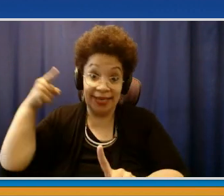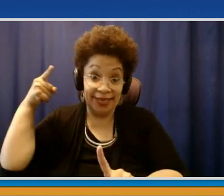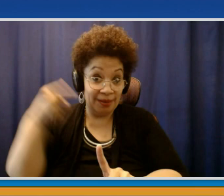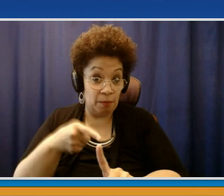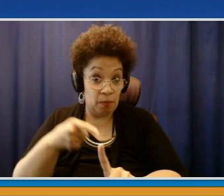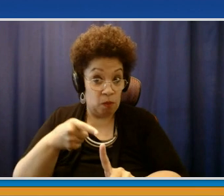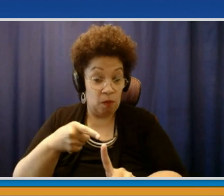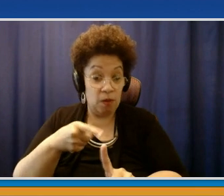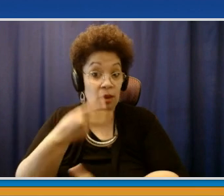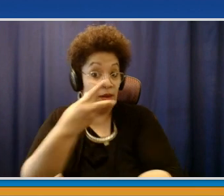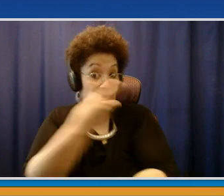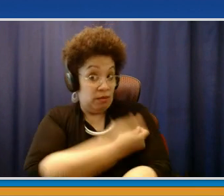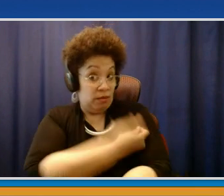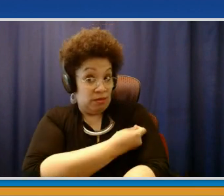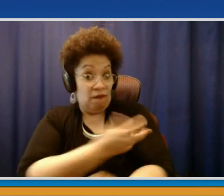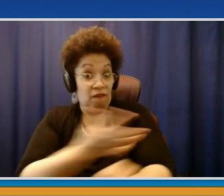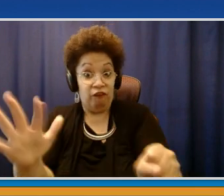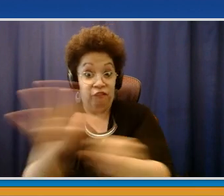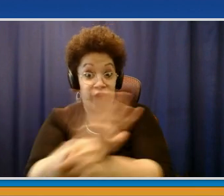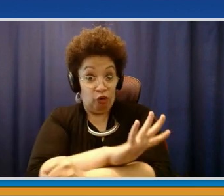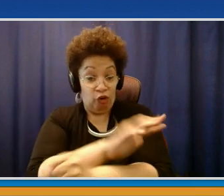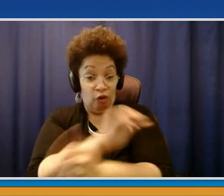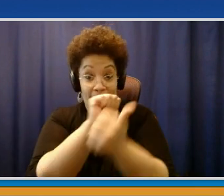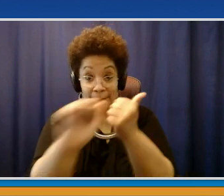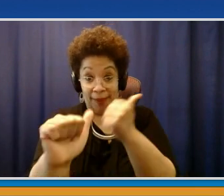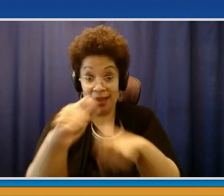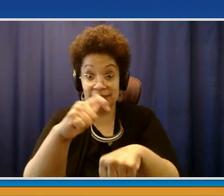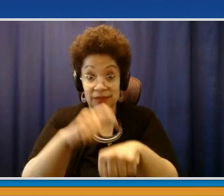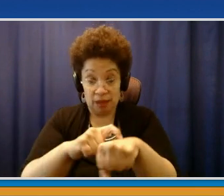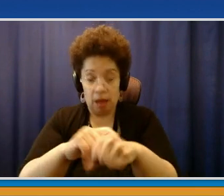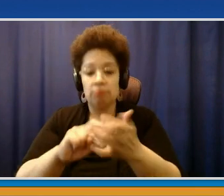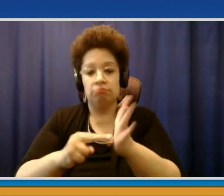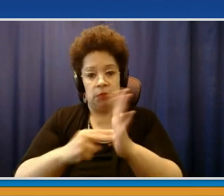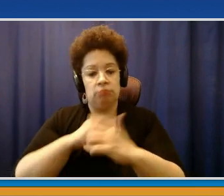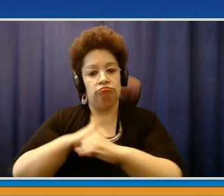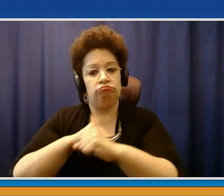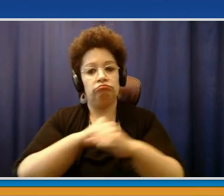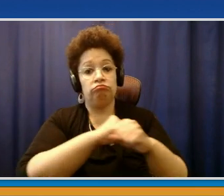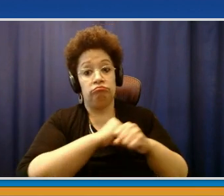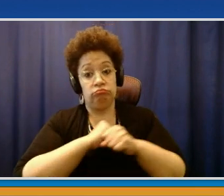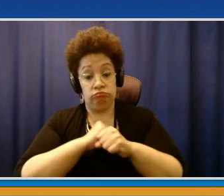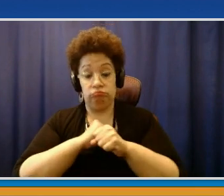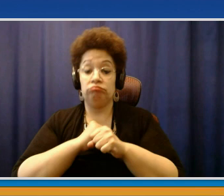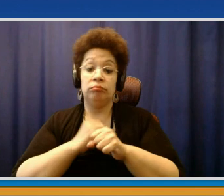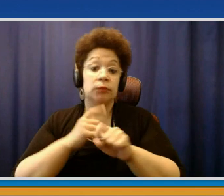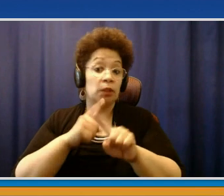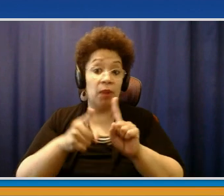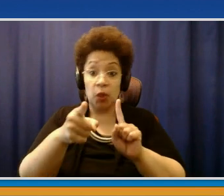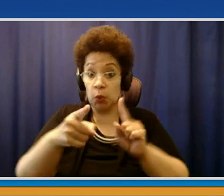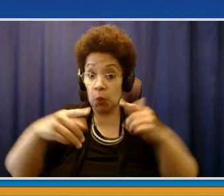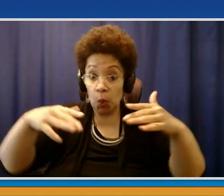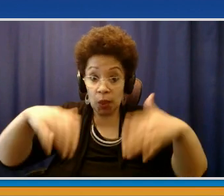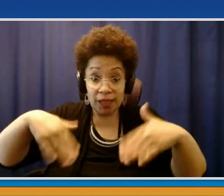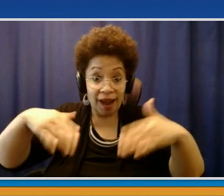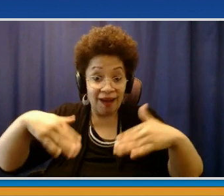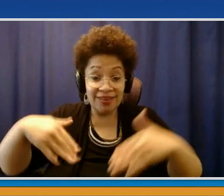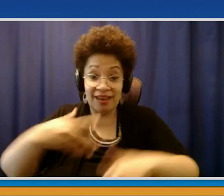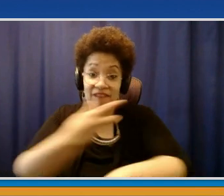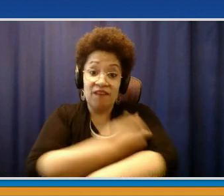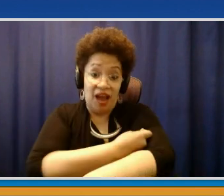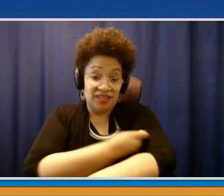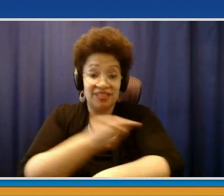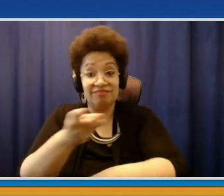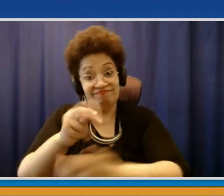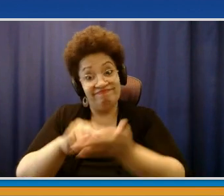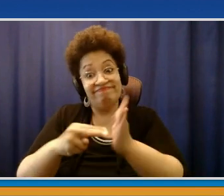protected from this disease and the people around you also fully vaccinated, protected from disease. If you are not vaccinated, you are still subject to the